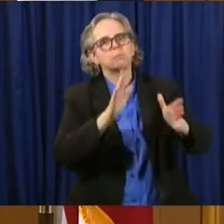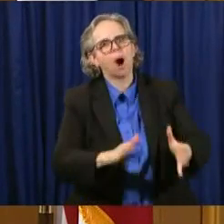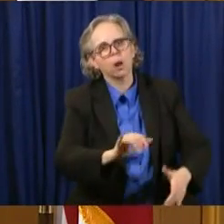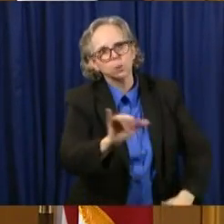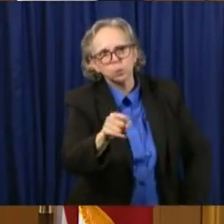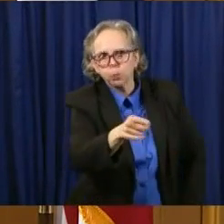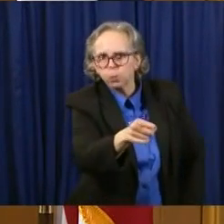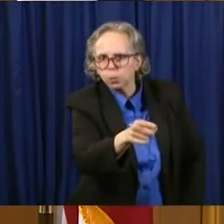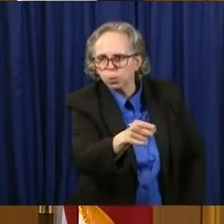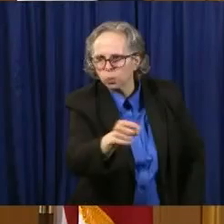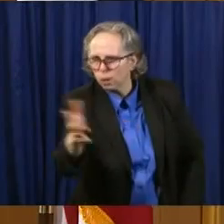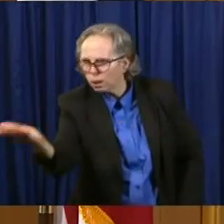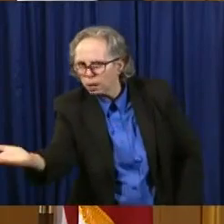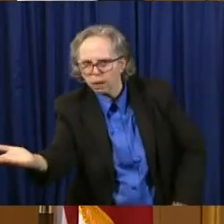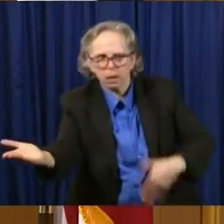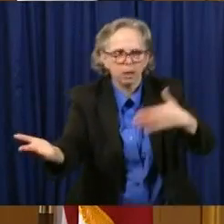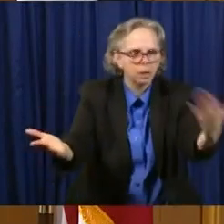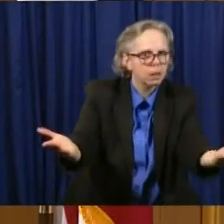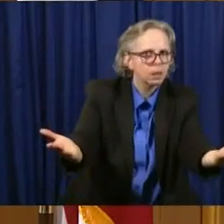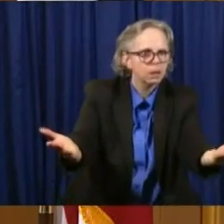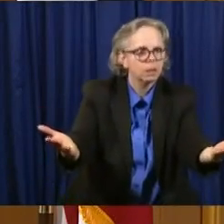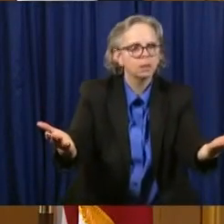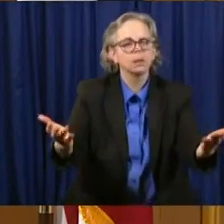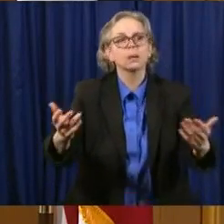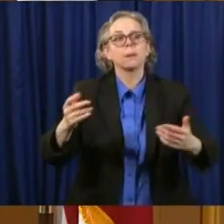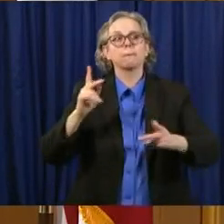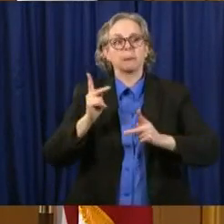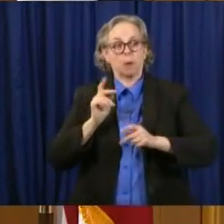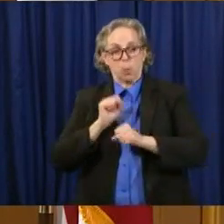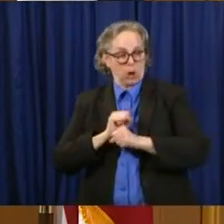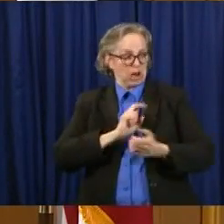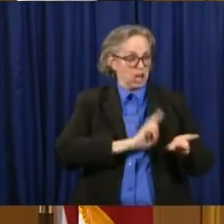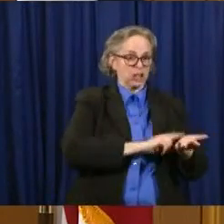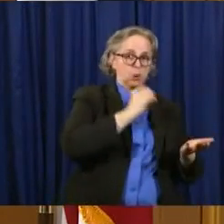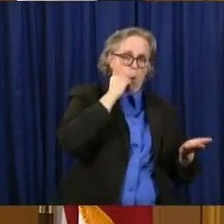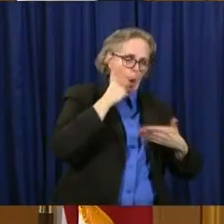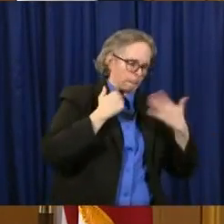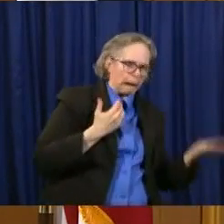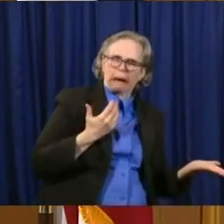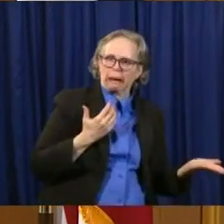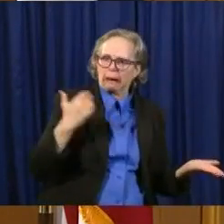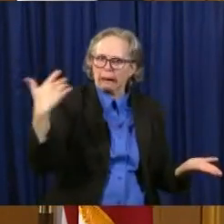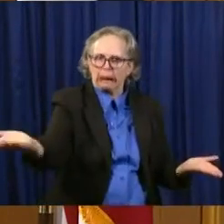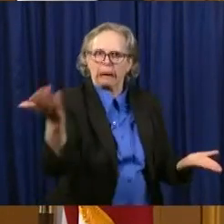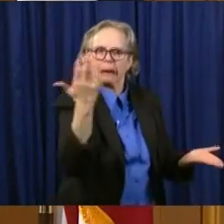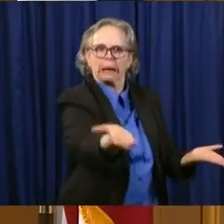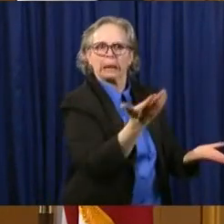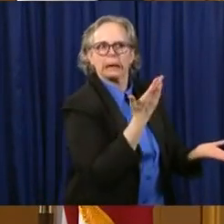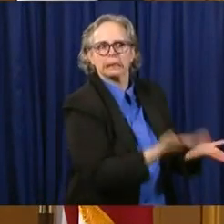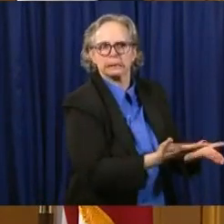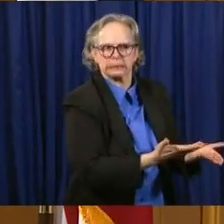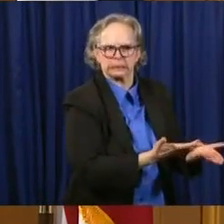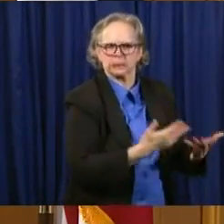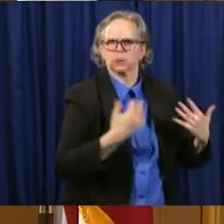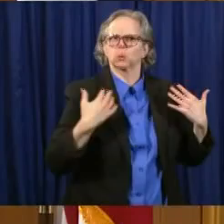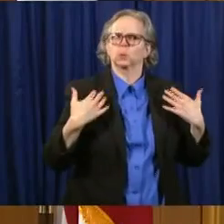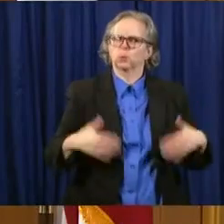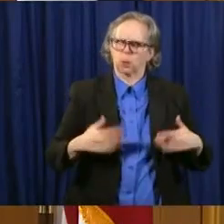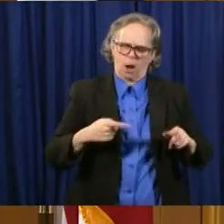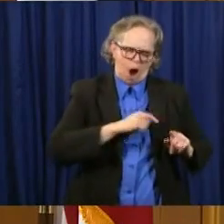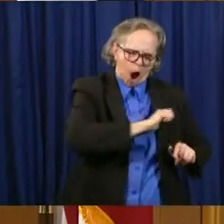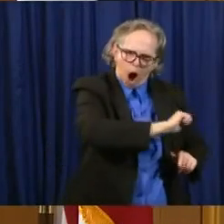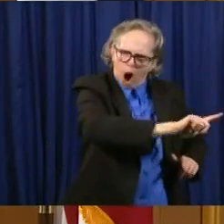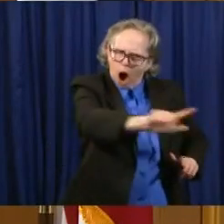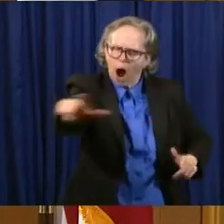those, uh, individuals who are working in nursing homes have that one, certainly when that's appropriate. Uh, so that's our, our, our big goal.